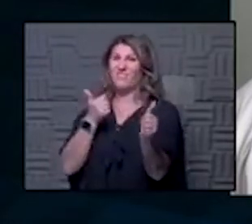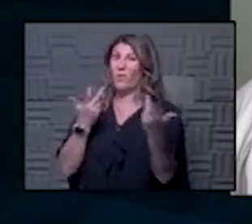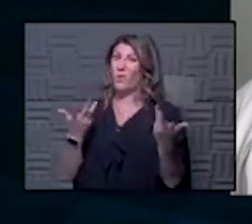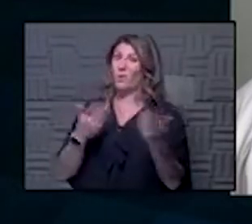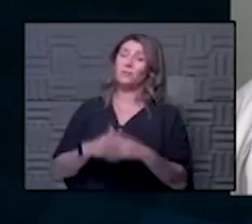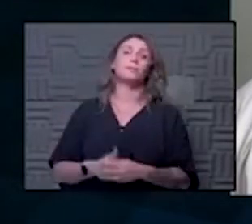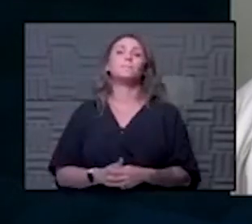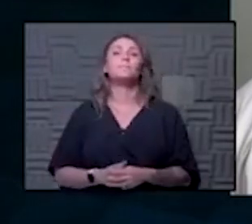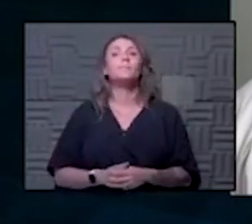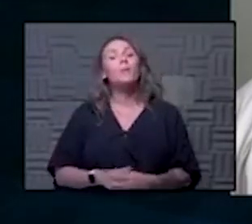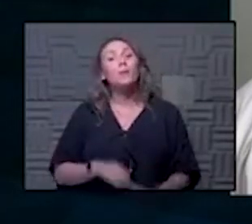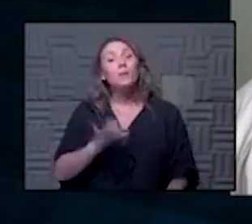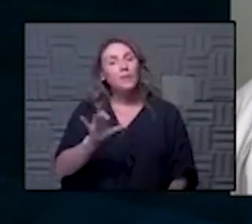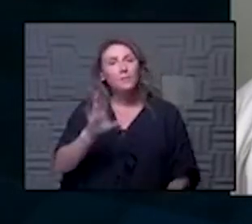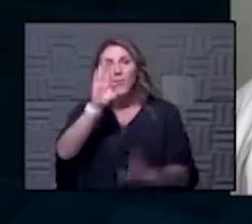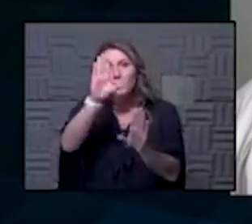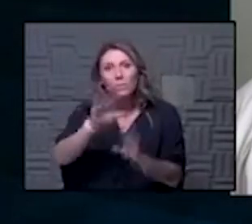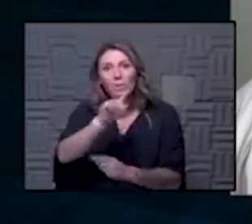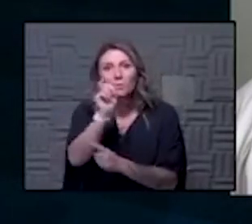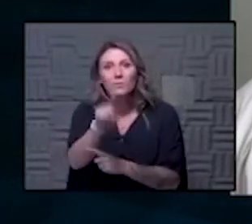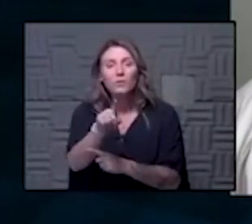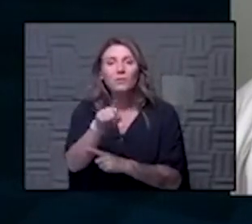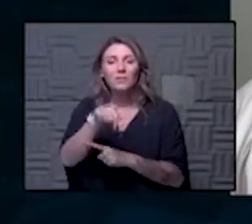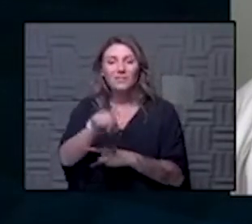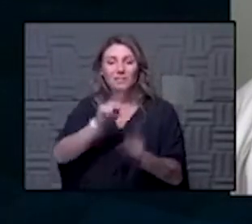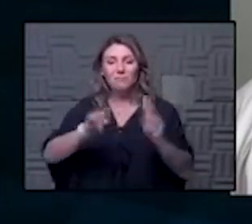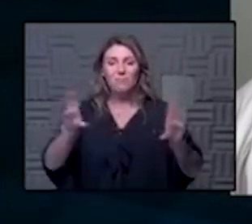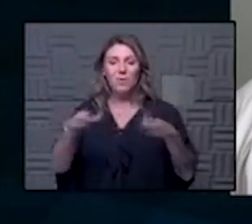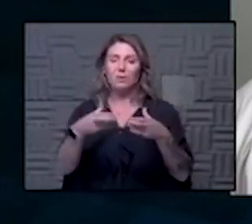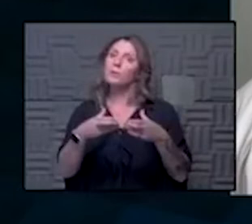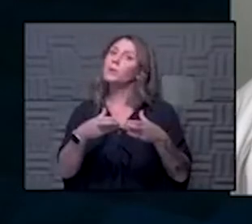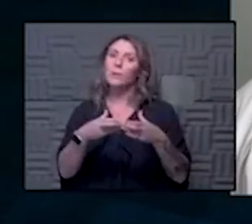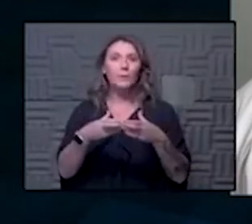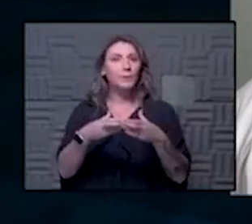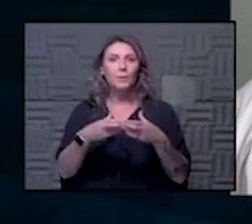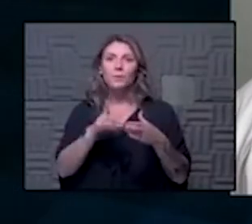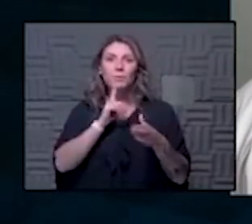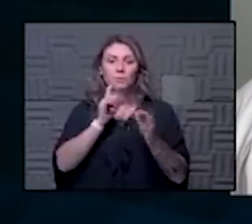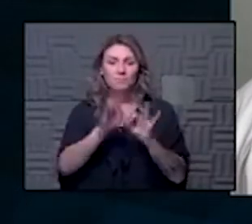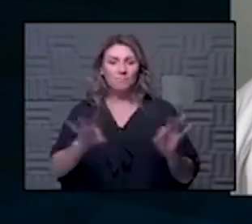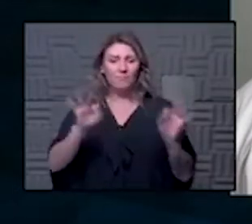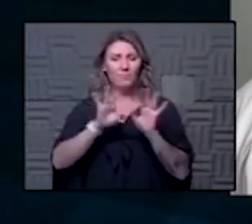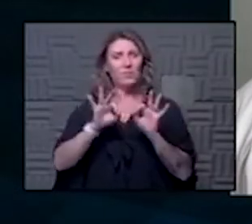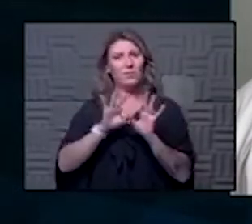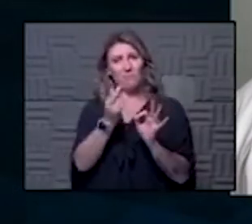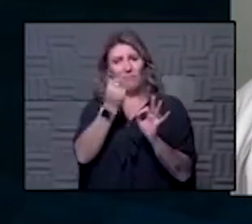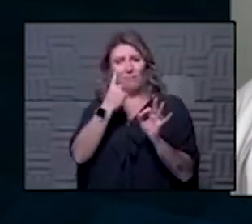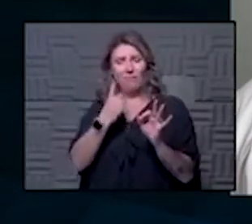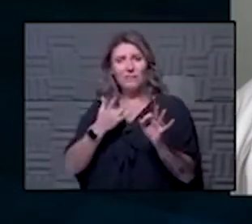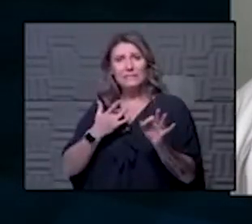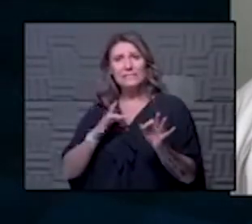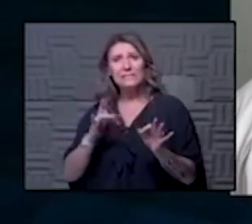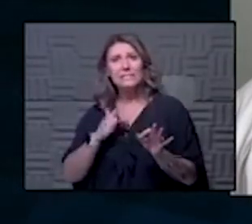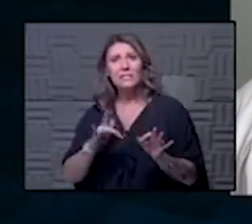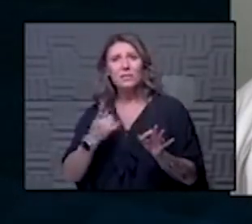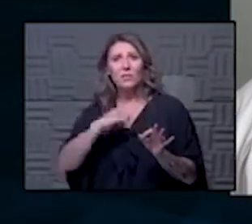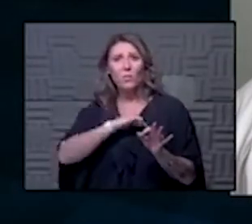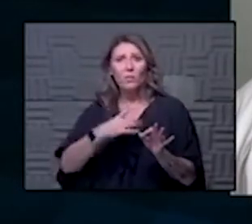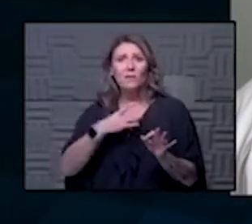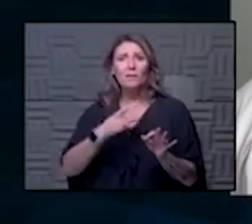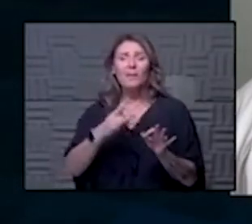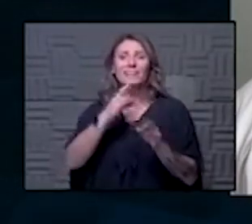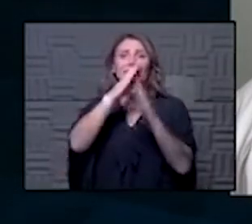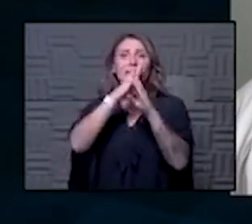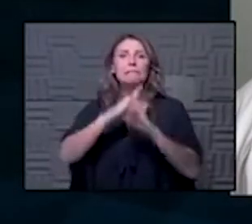yeah great question I really think with this population it's important to be a bit sensitive to something that we like to call silent